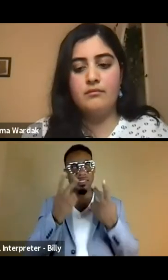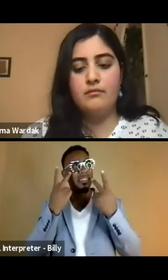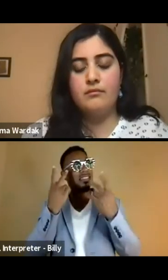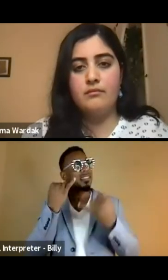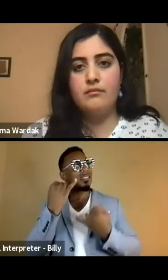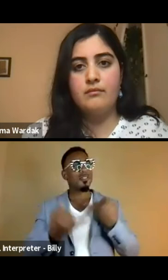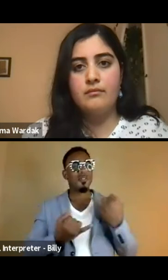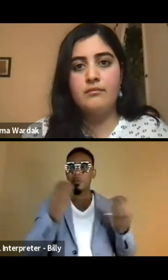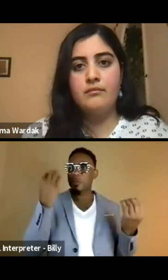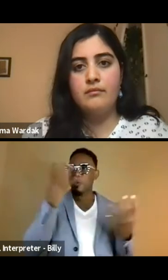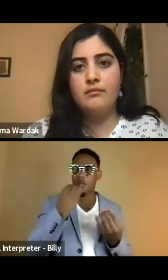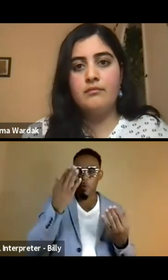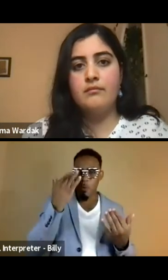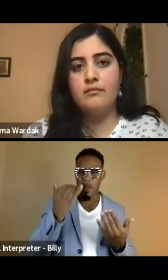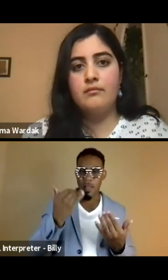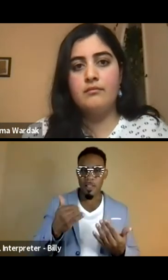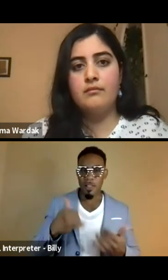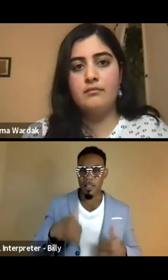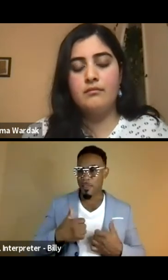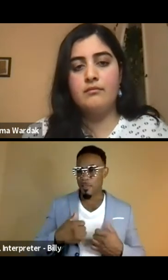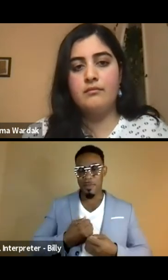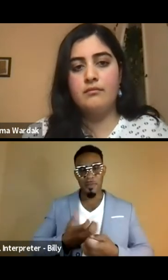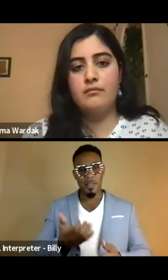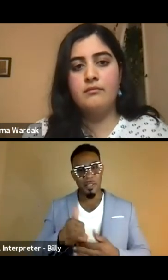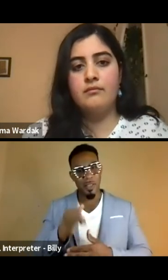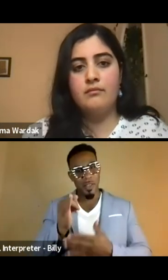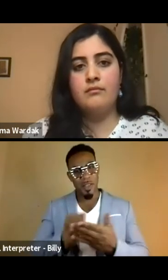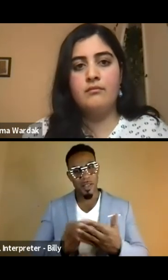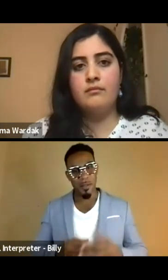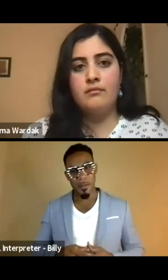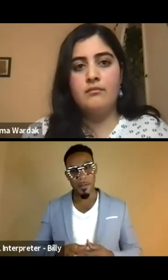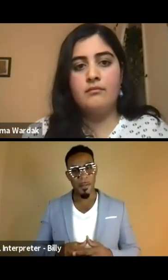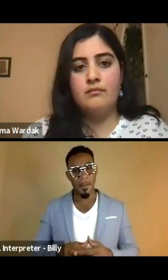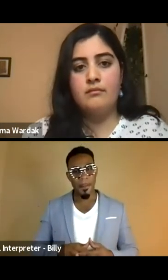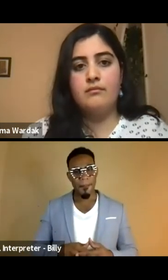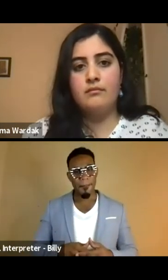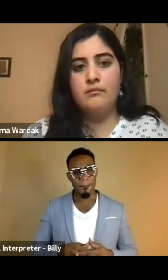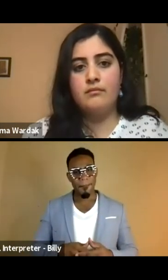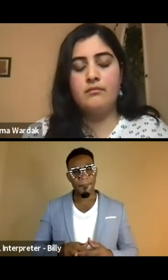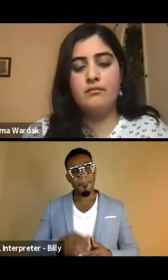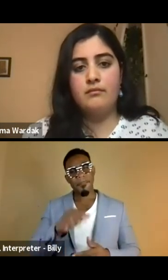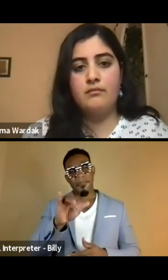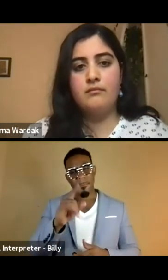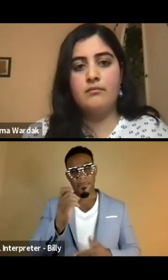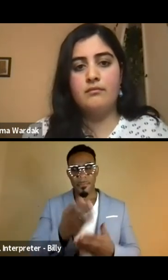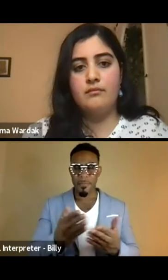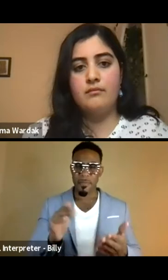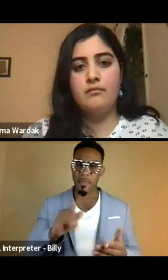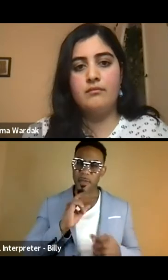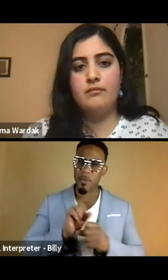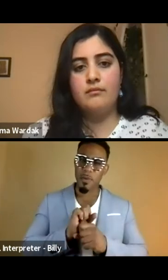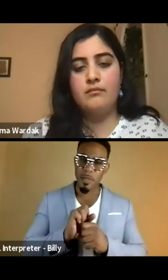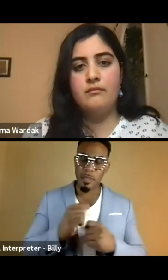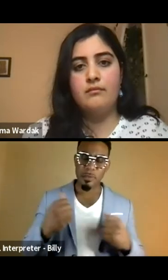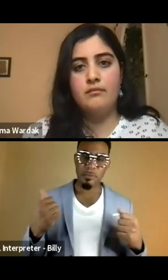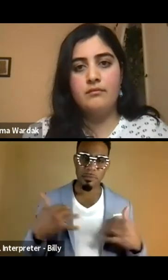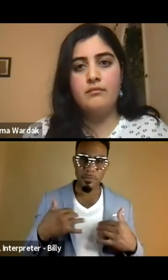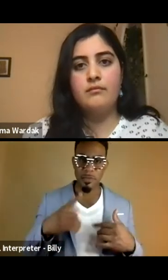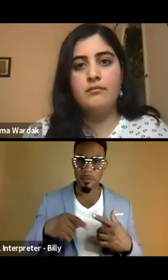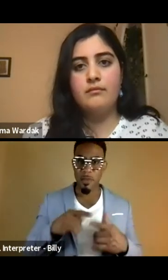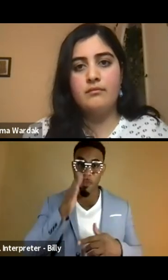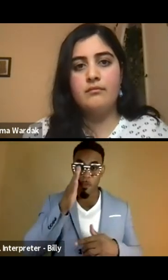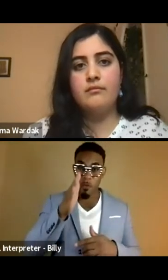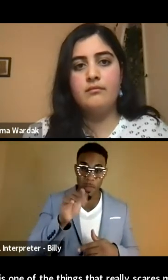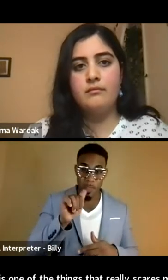the joys and beauty of life that you could express in your art? Um, and that is one of the things that really scares me about the